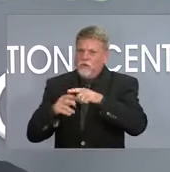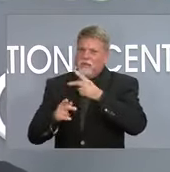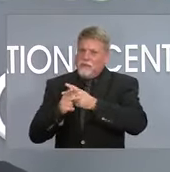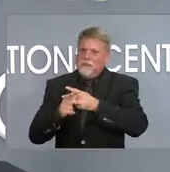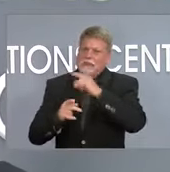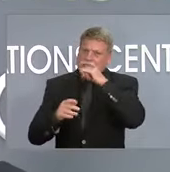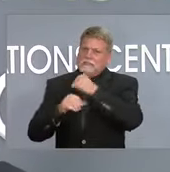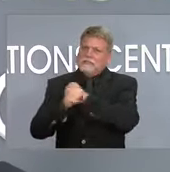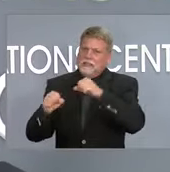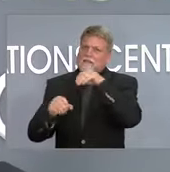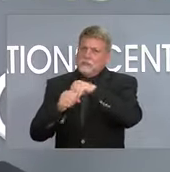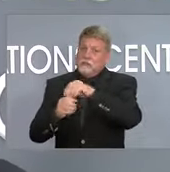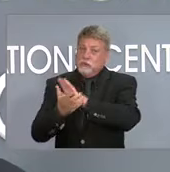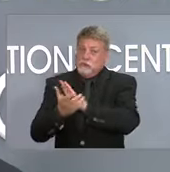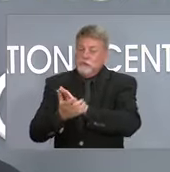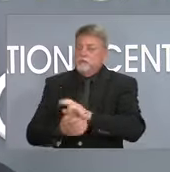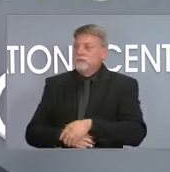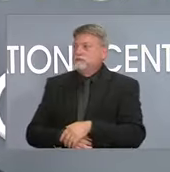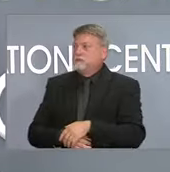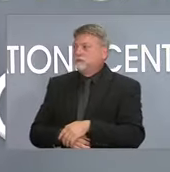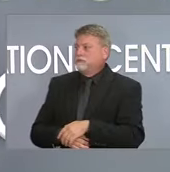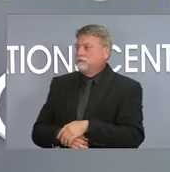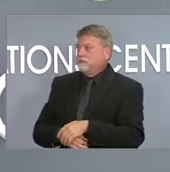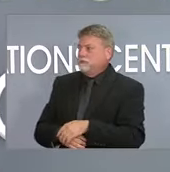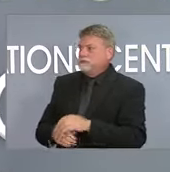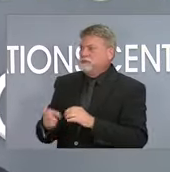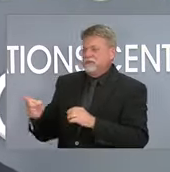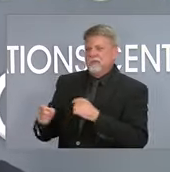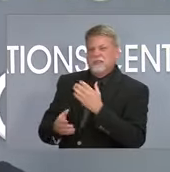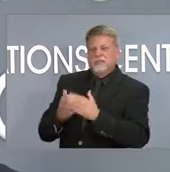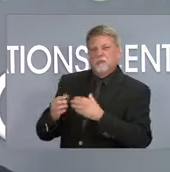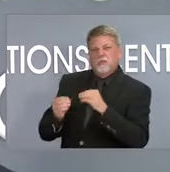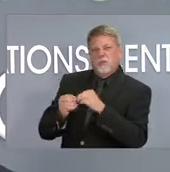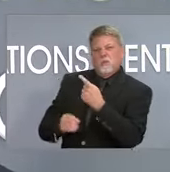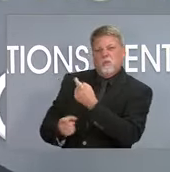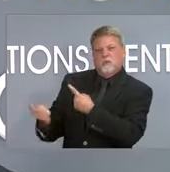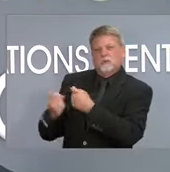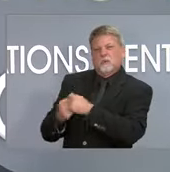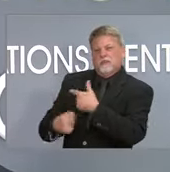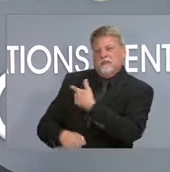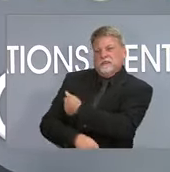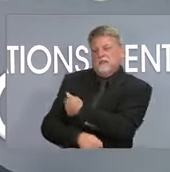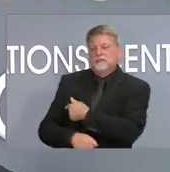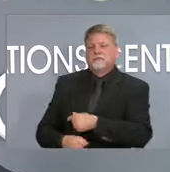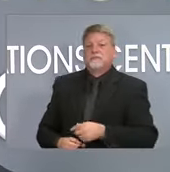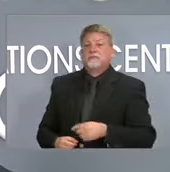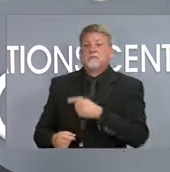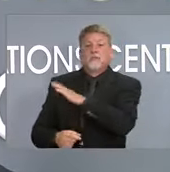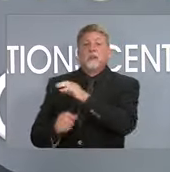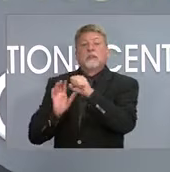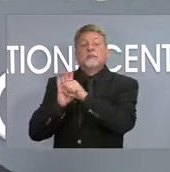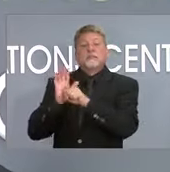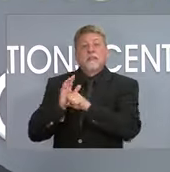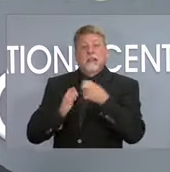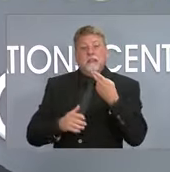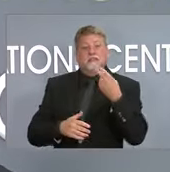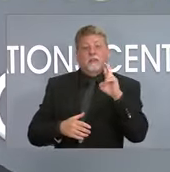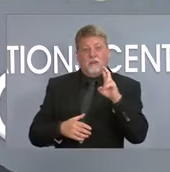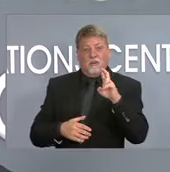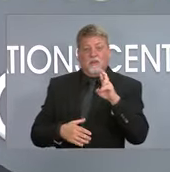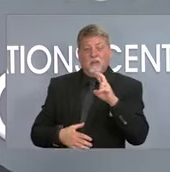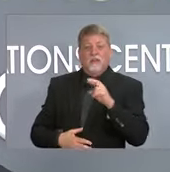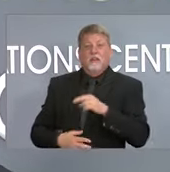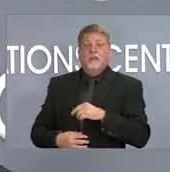Got some vaccination questions and only one budget question. With the OSHR gave me the eight of the 10 cabinet agency